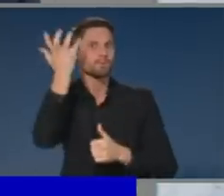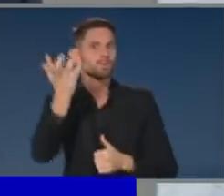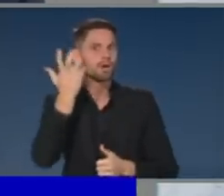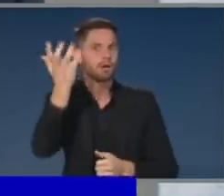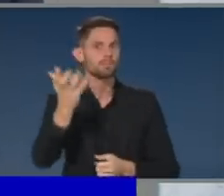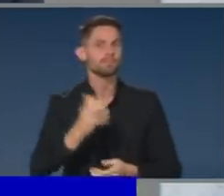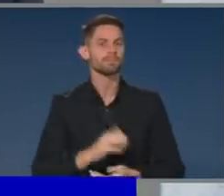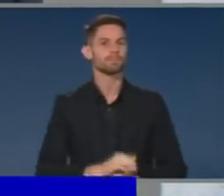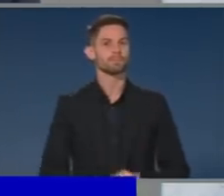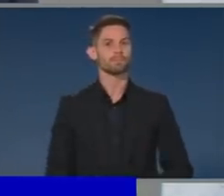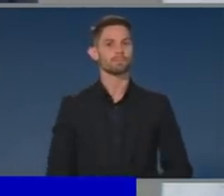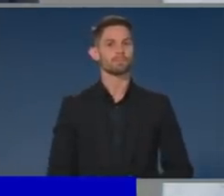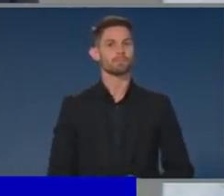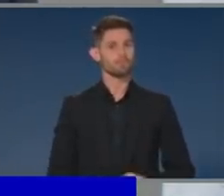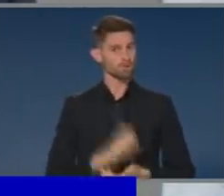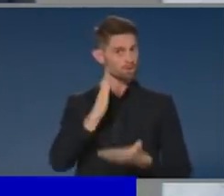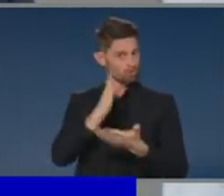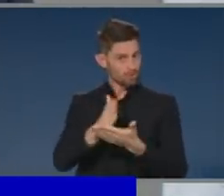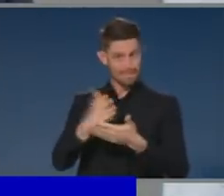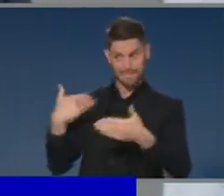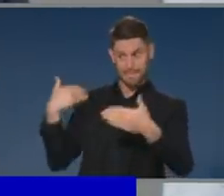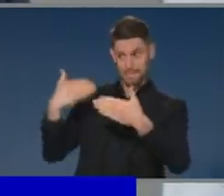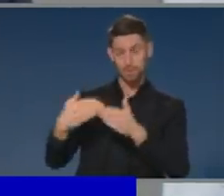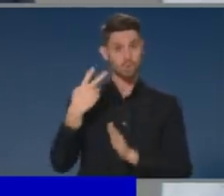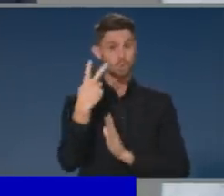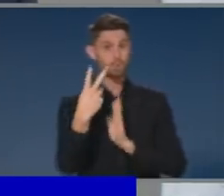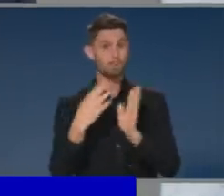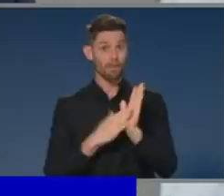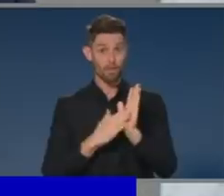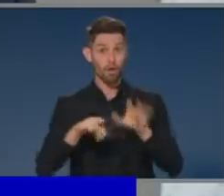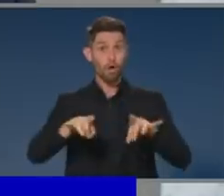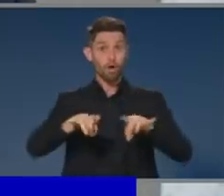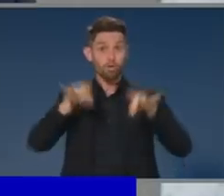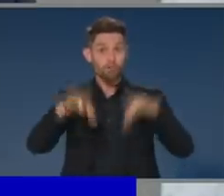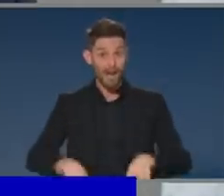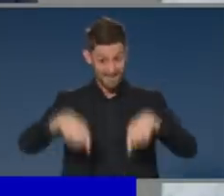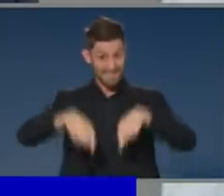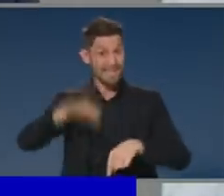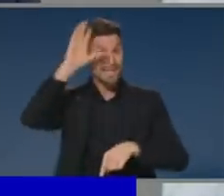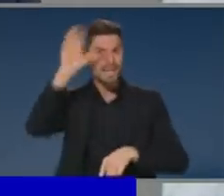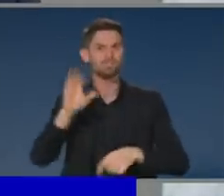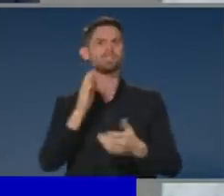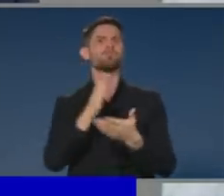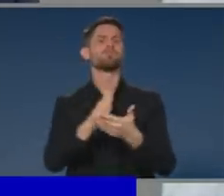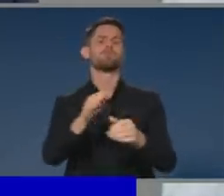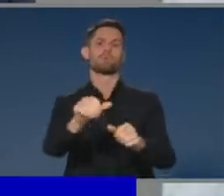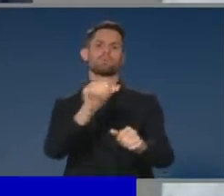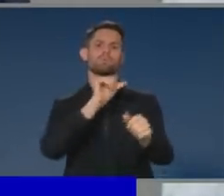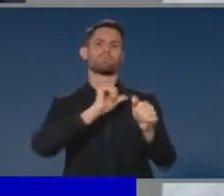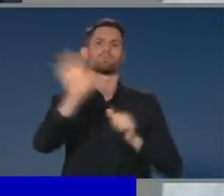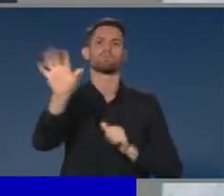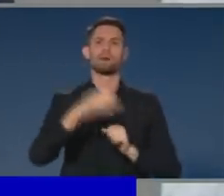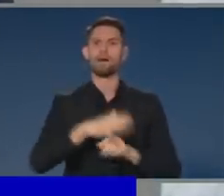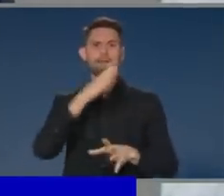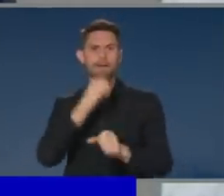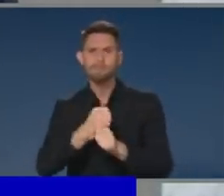has stood up in the last two months in particular. And the Premiers and the Chief Ministers have played a great role in taking those